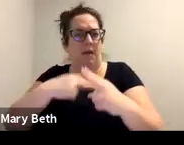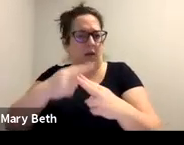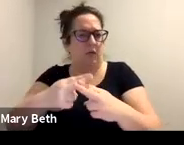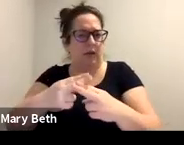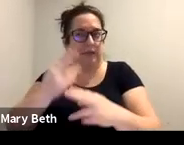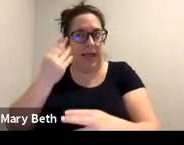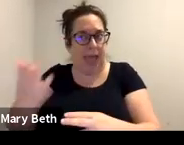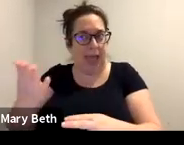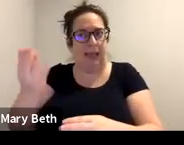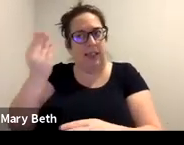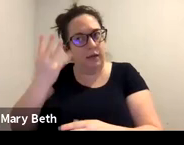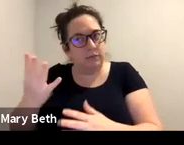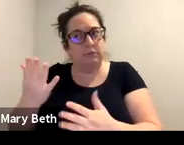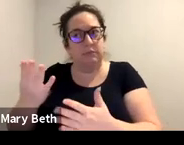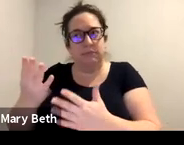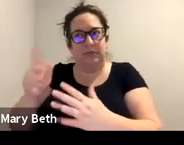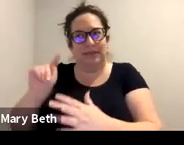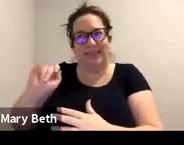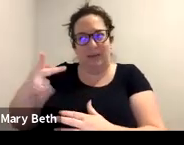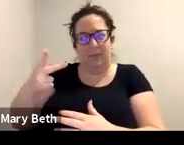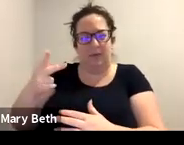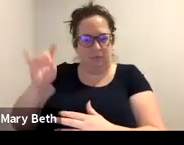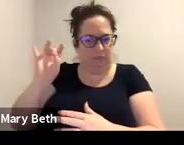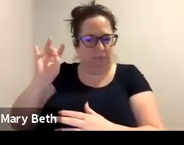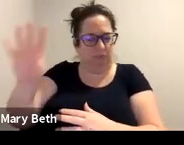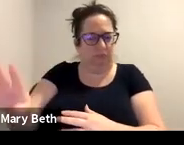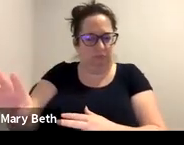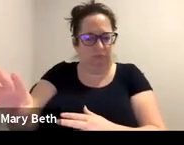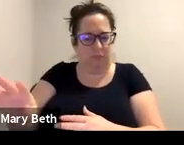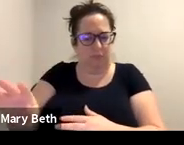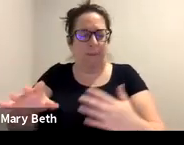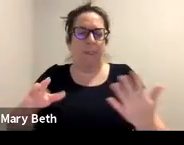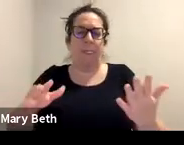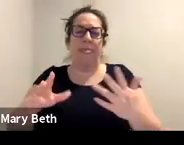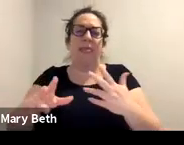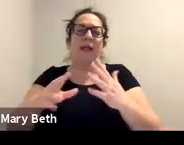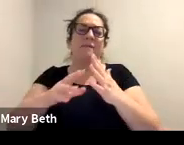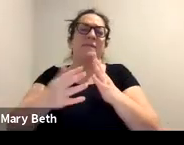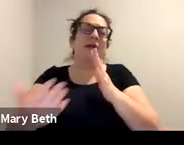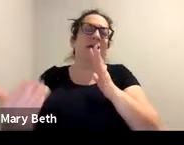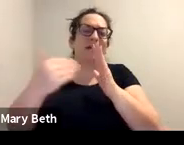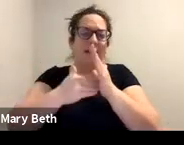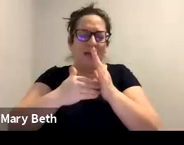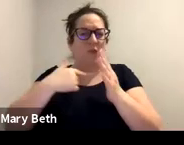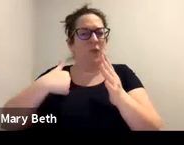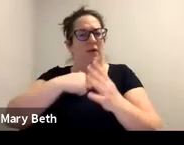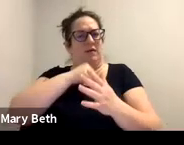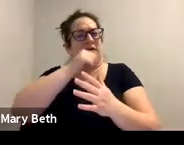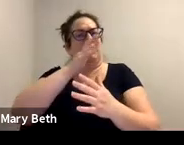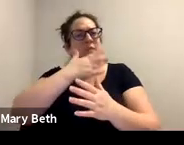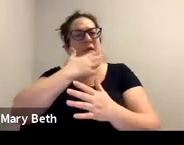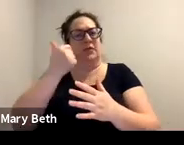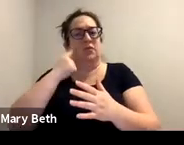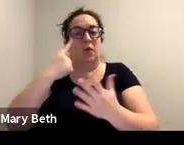the expertise that you have that most attorneys do not have. We are not the best about thinking about safety planning. We are really not